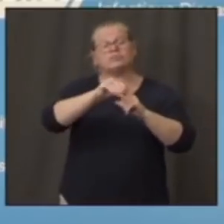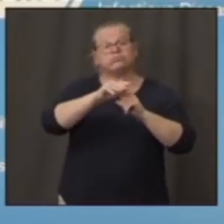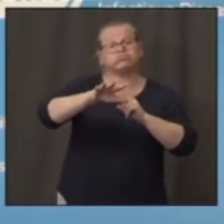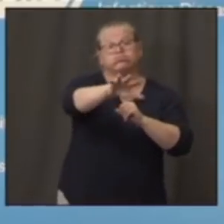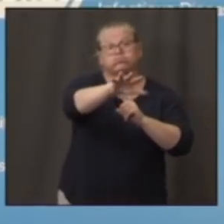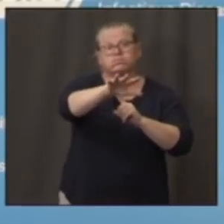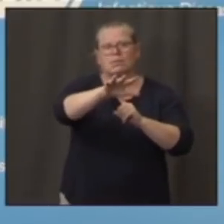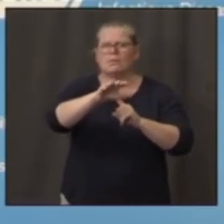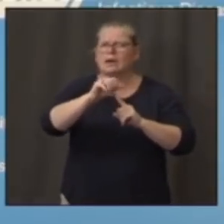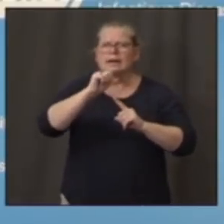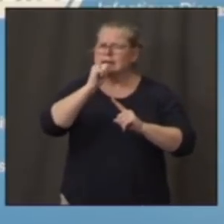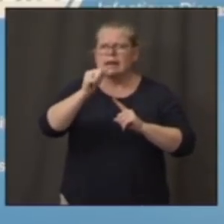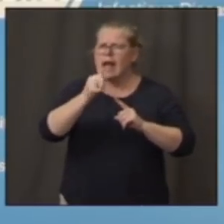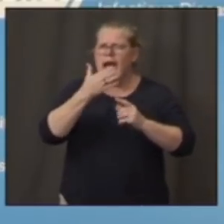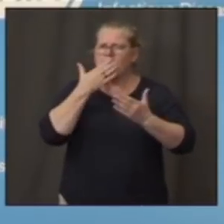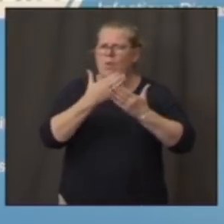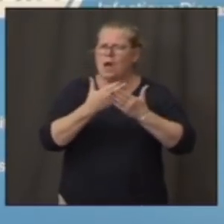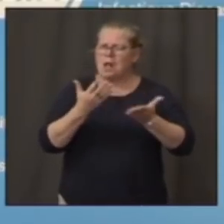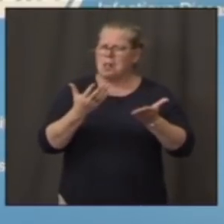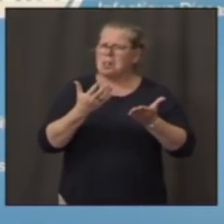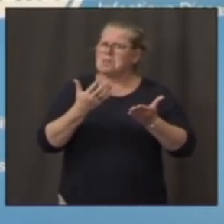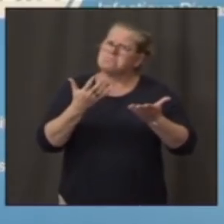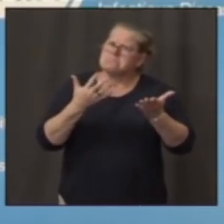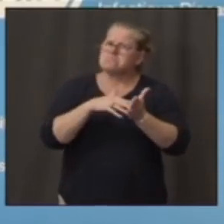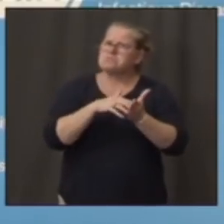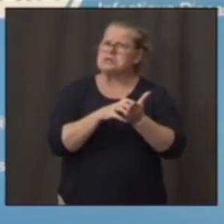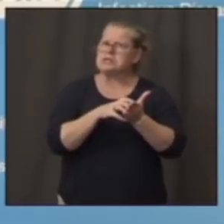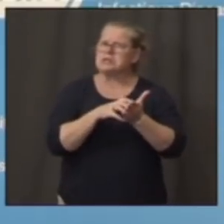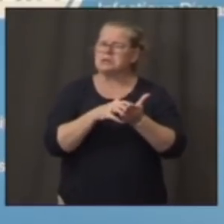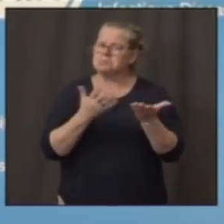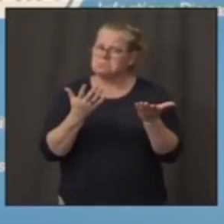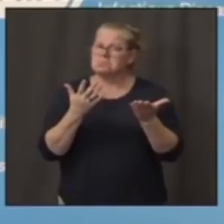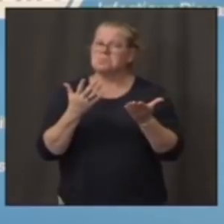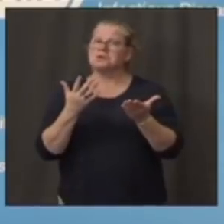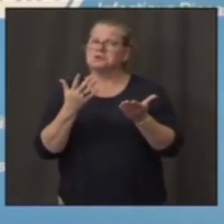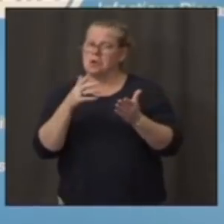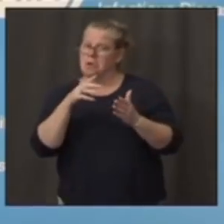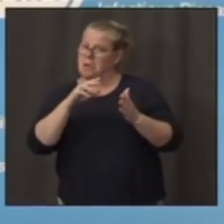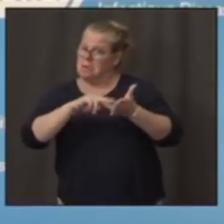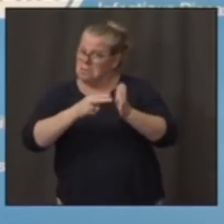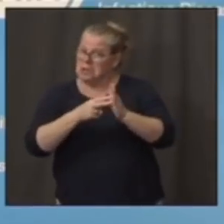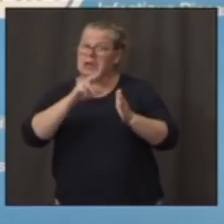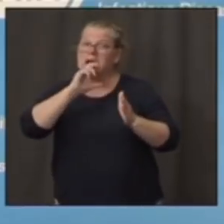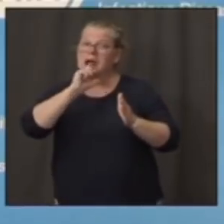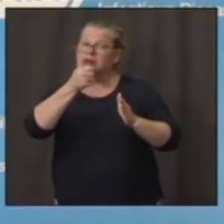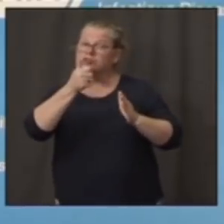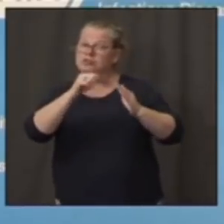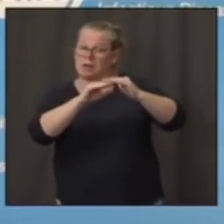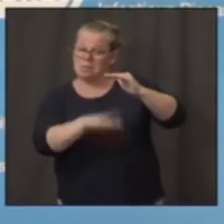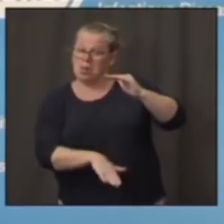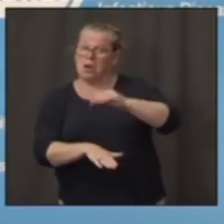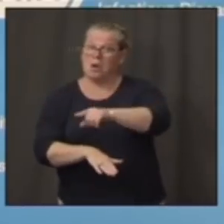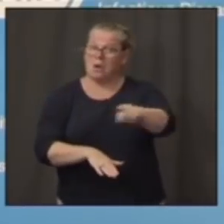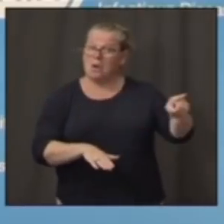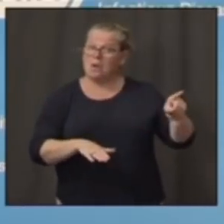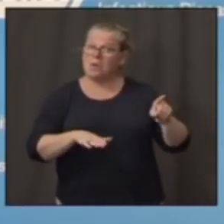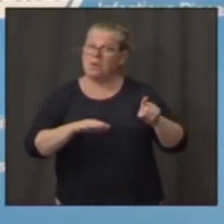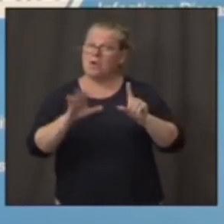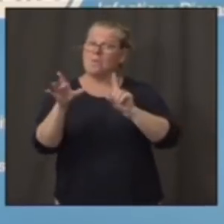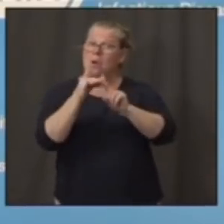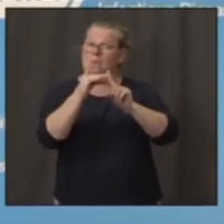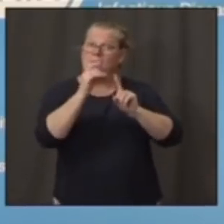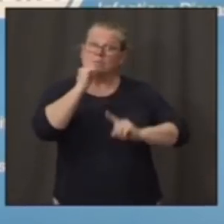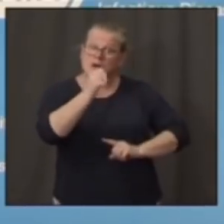readily get infected? We thought that early on, maybe not as readily as adults do. But then certain